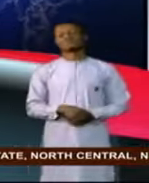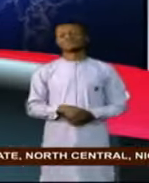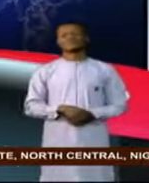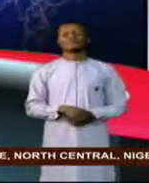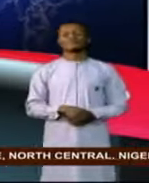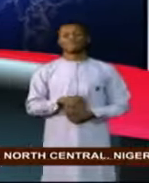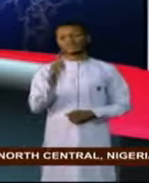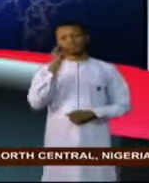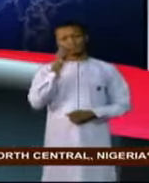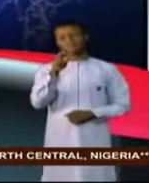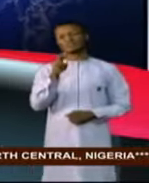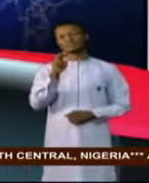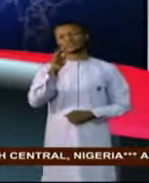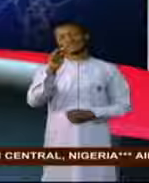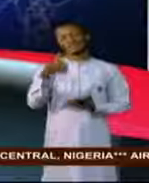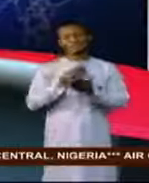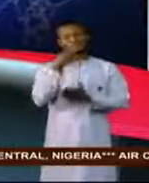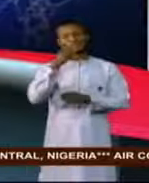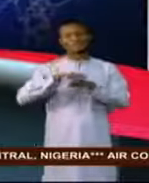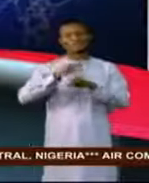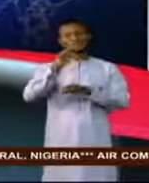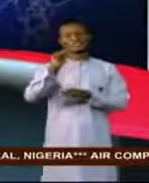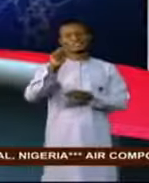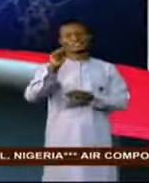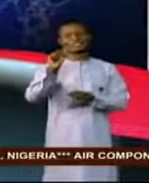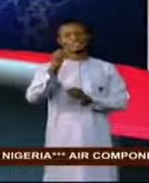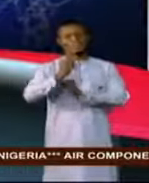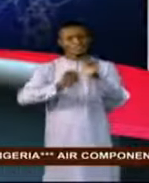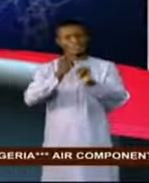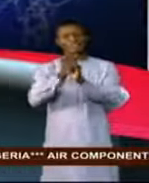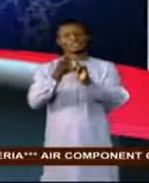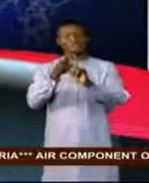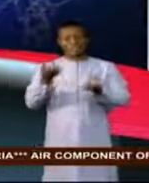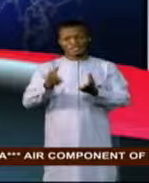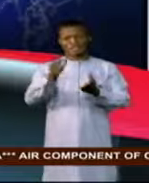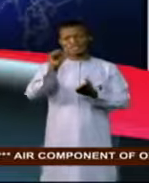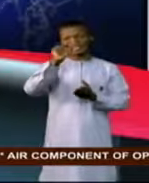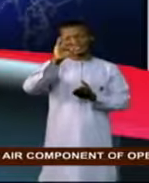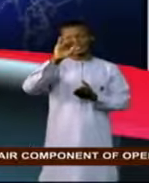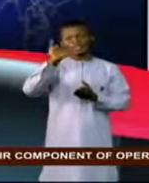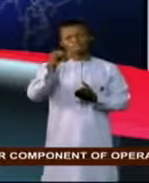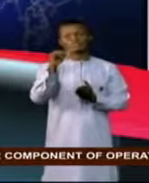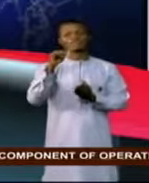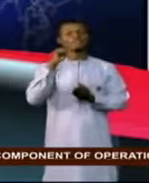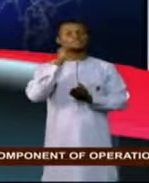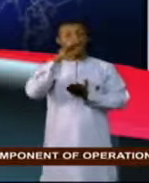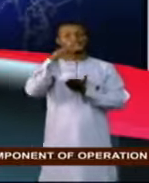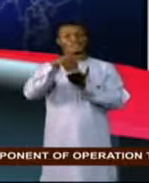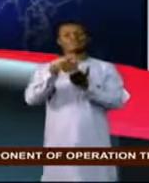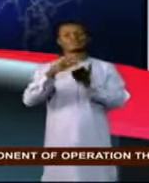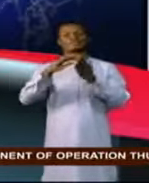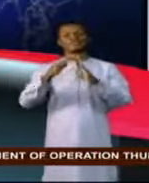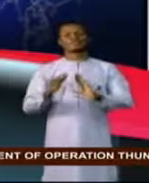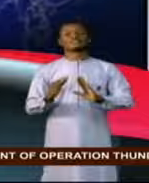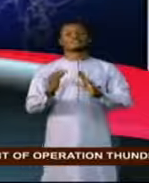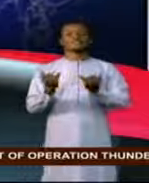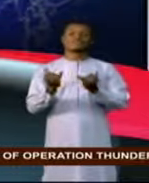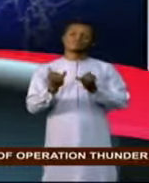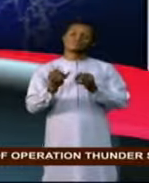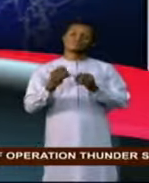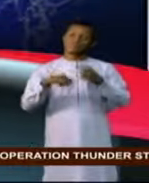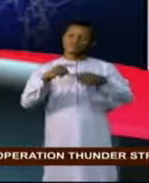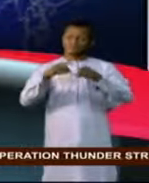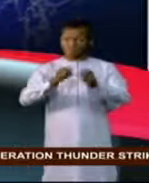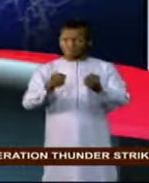You're watching the news on NT International, reaching you from our studios in Abuja, Nigeria's capital city. We're taking a short break now. More